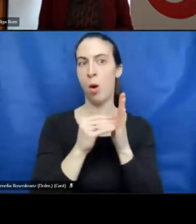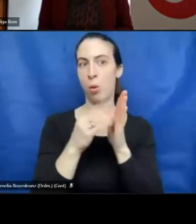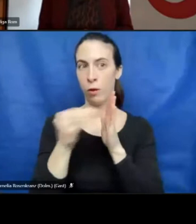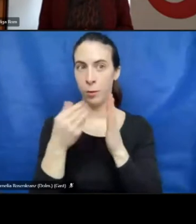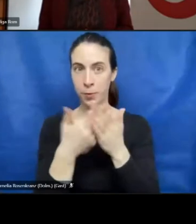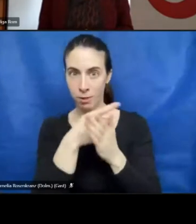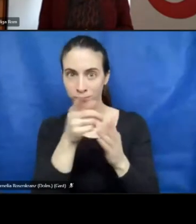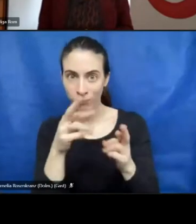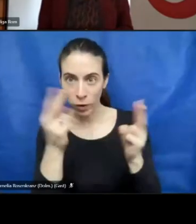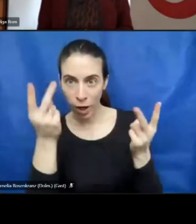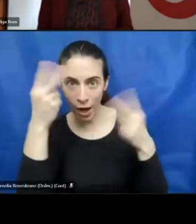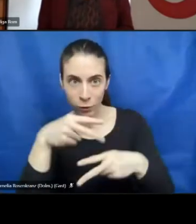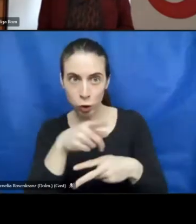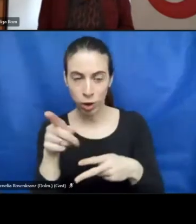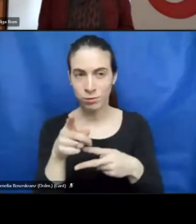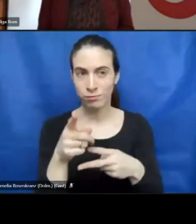with this.